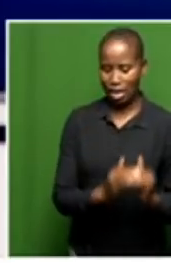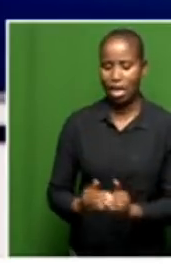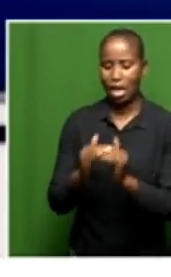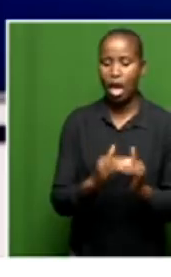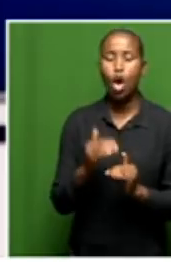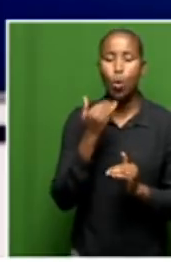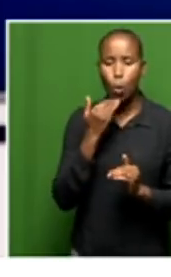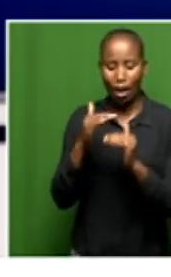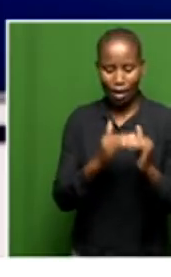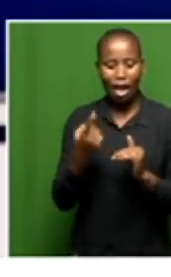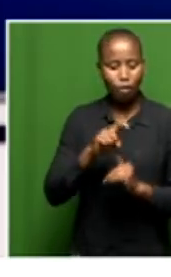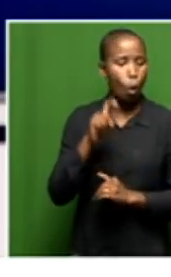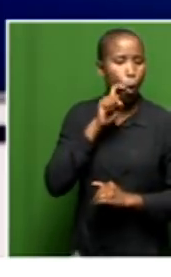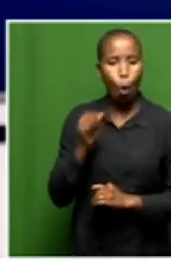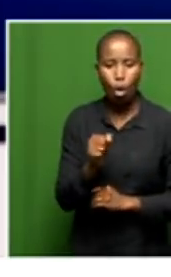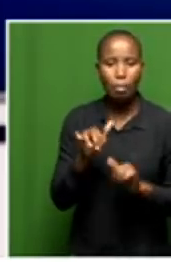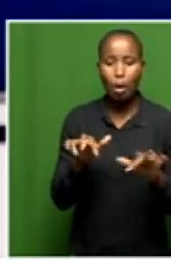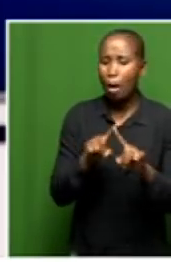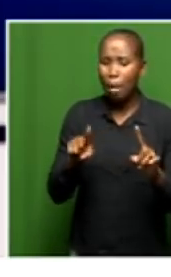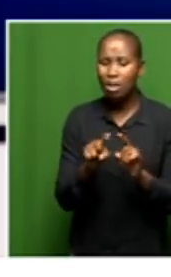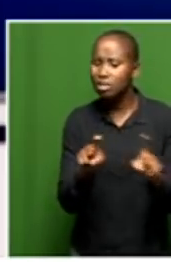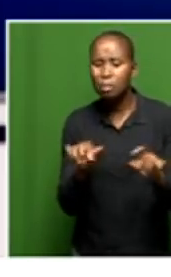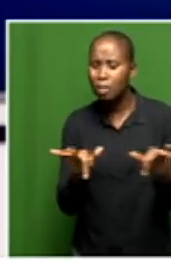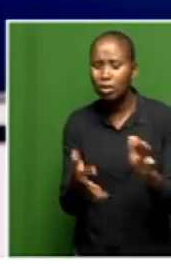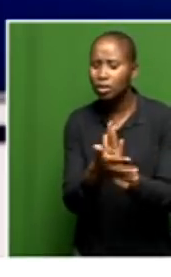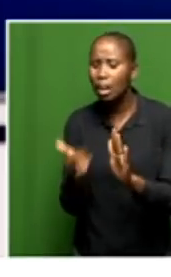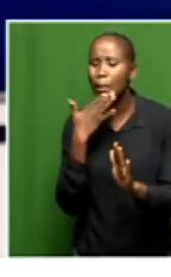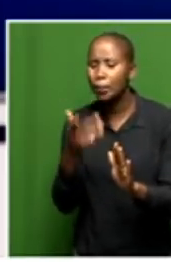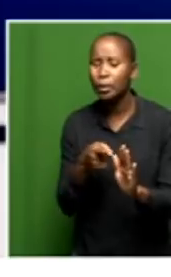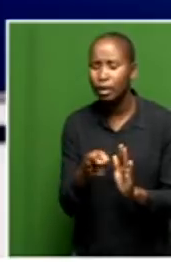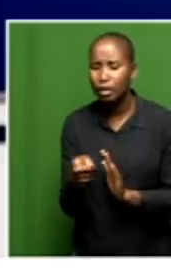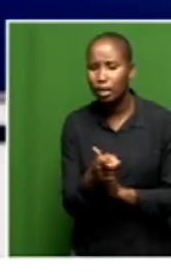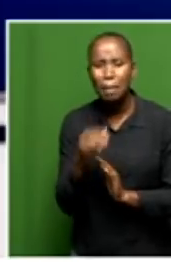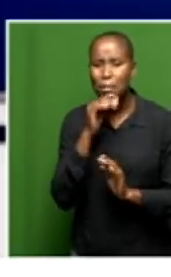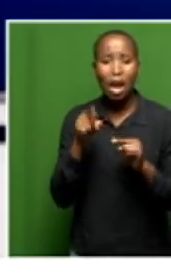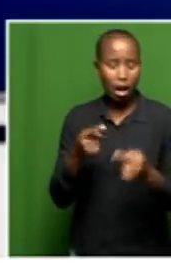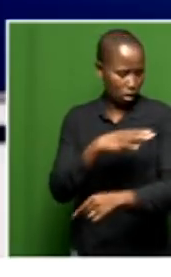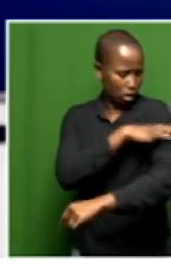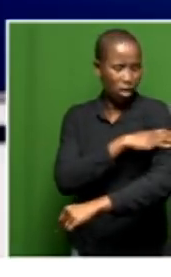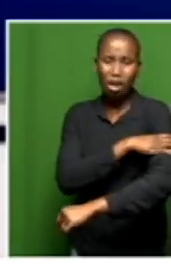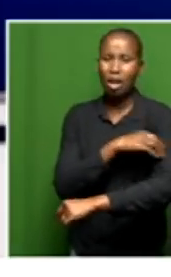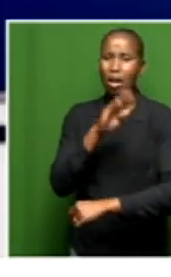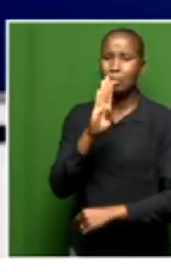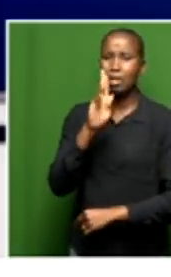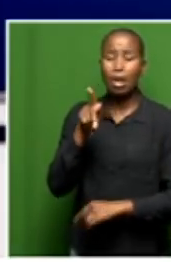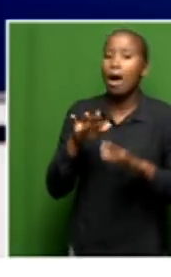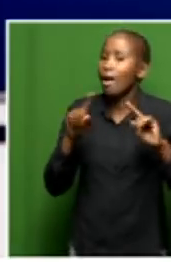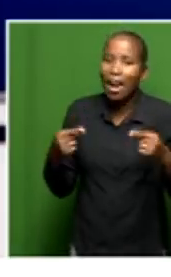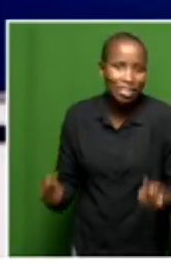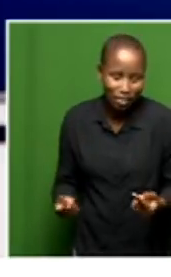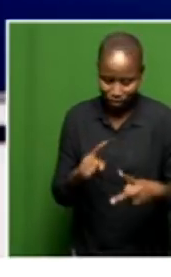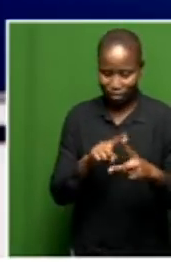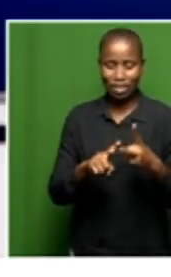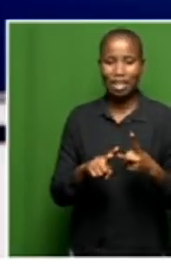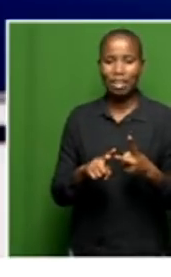workers, but they don't have the skills, they can't even take BP, blood pressure, they can't even do